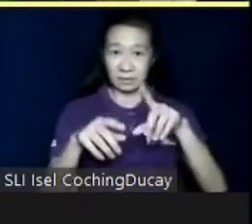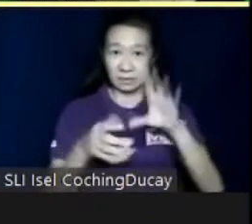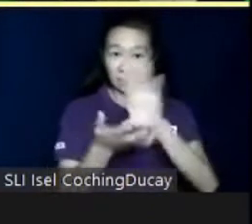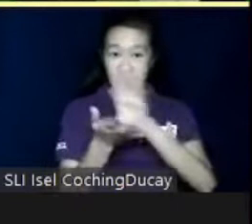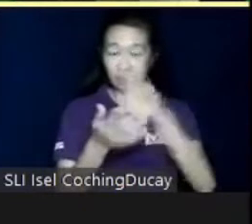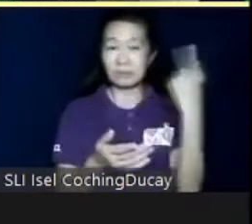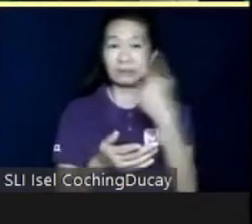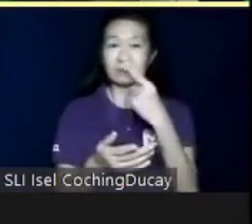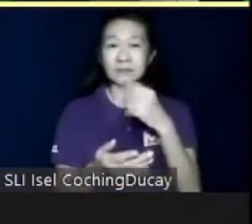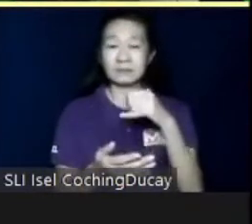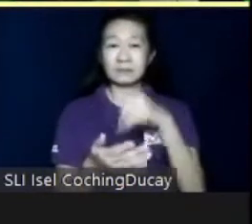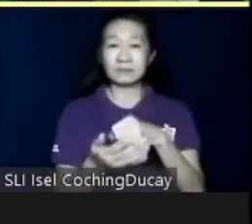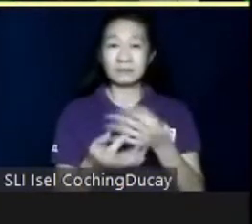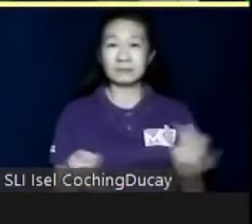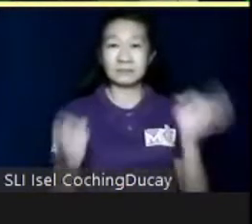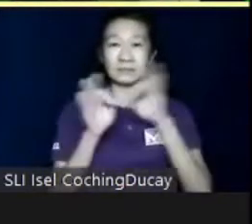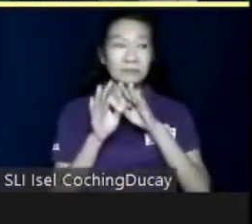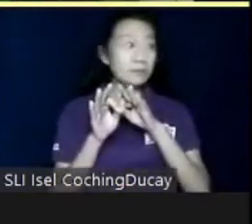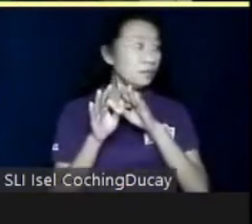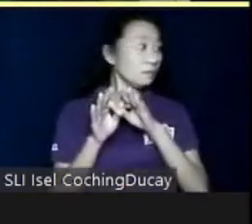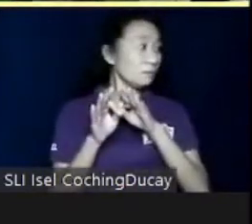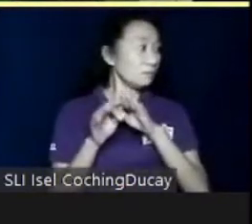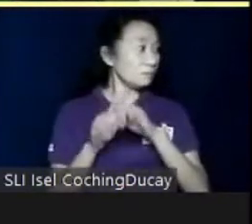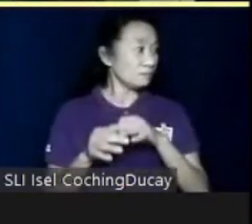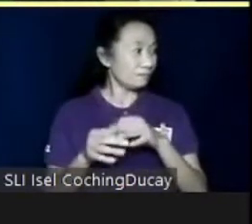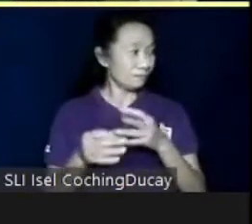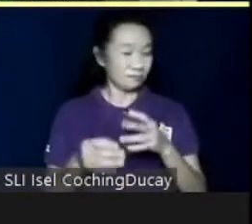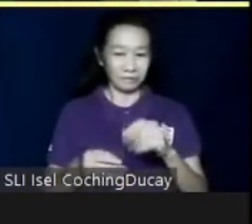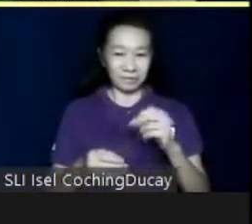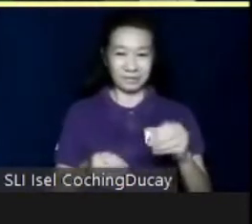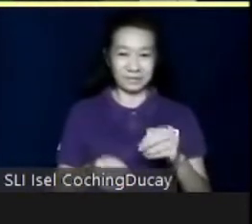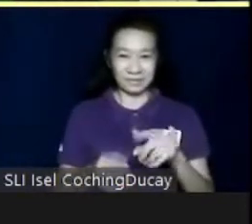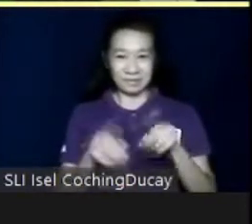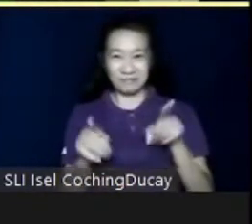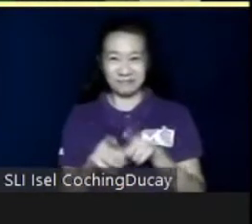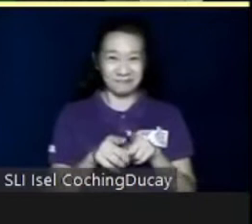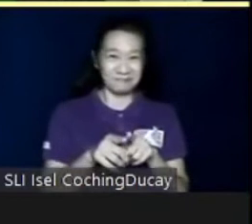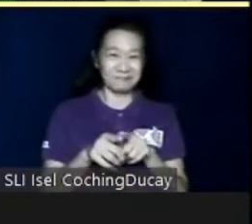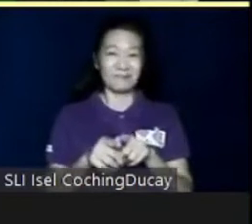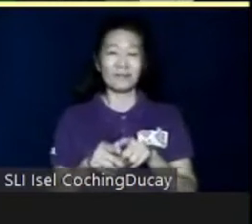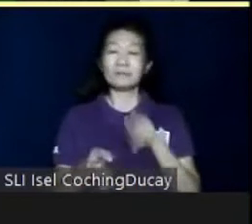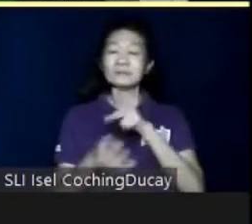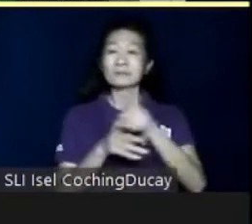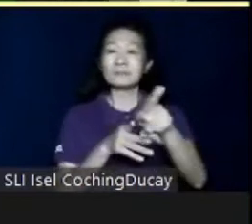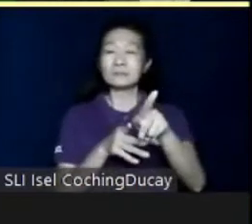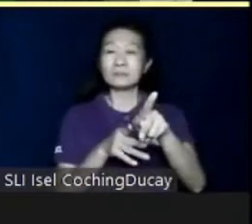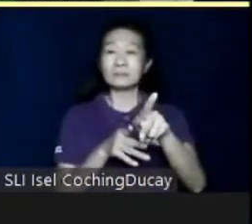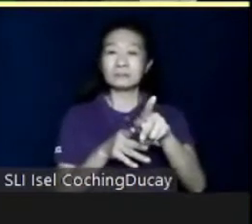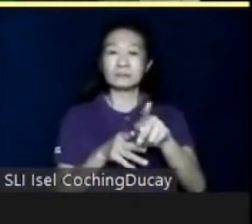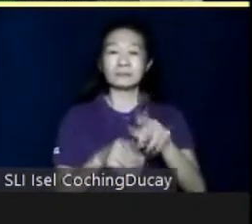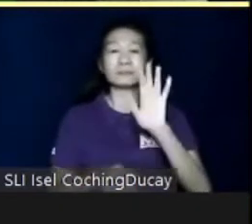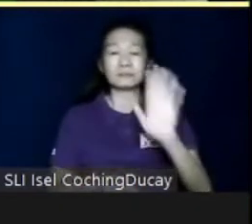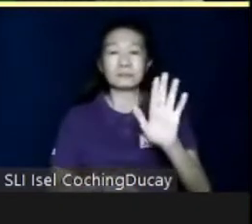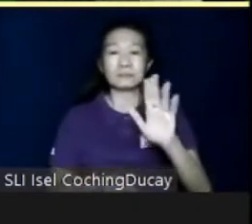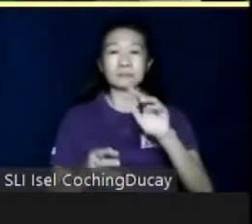So, it is viable once, if ever, I mean, as long as you are professional and your